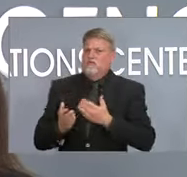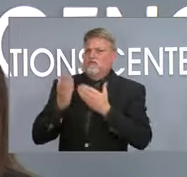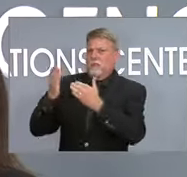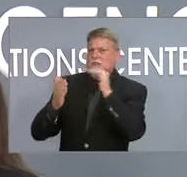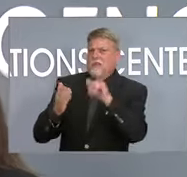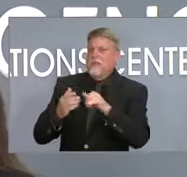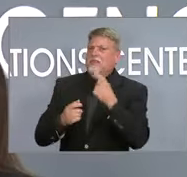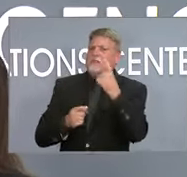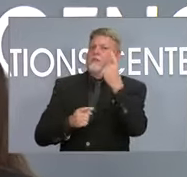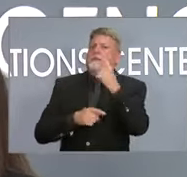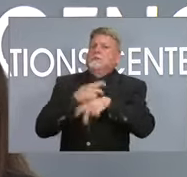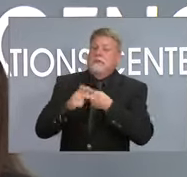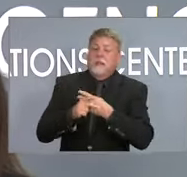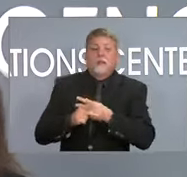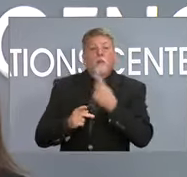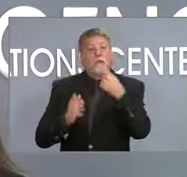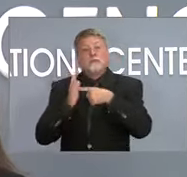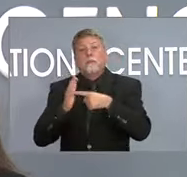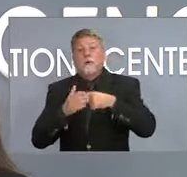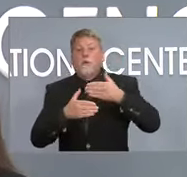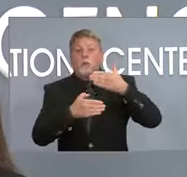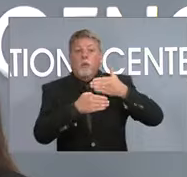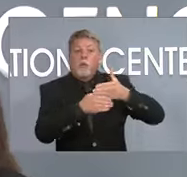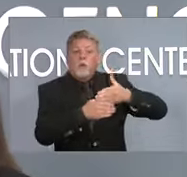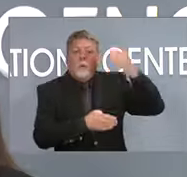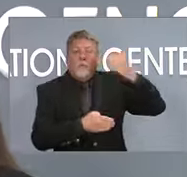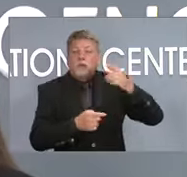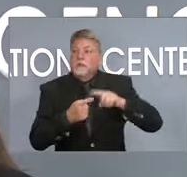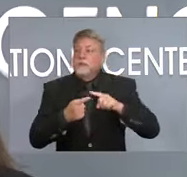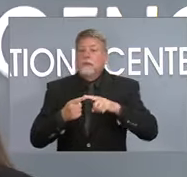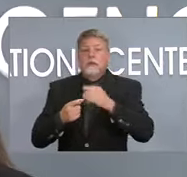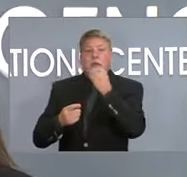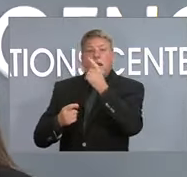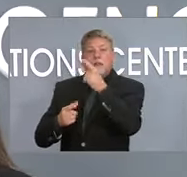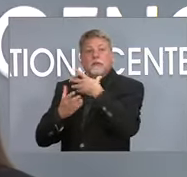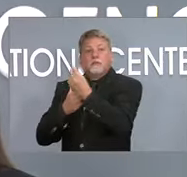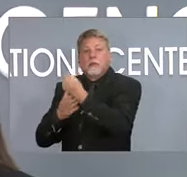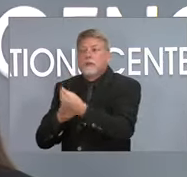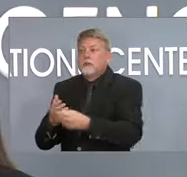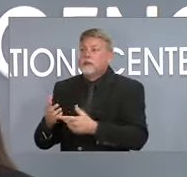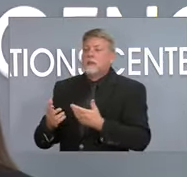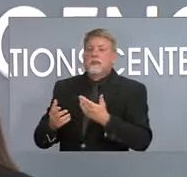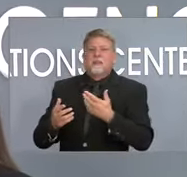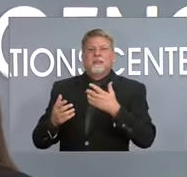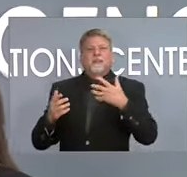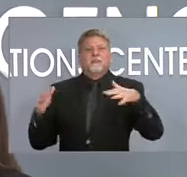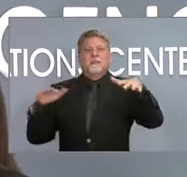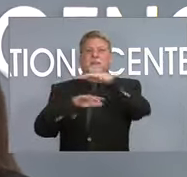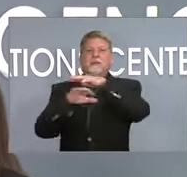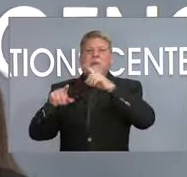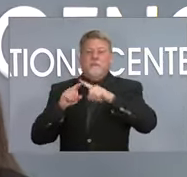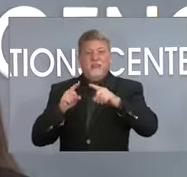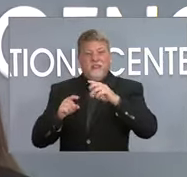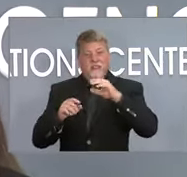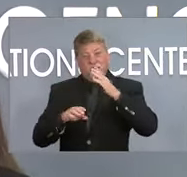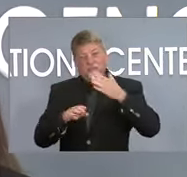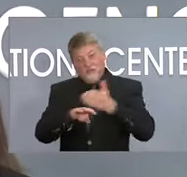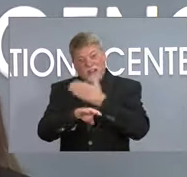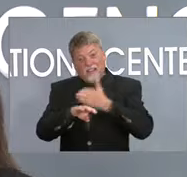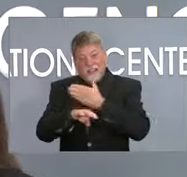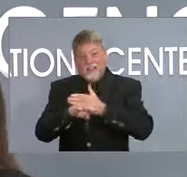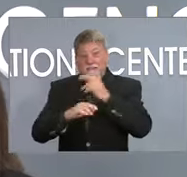possible, opening windows, having lunch outside. But redoing ventilation systems is quite pricey. You know, it's very